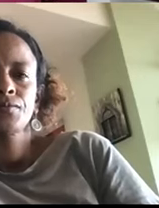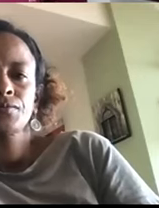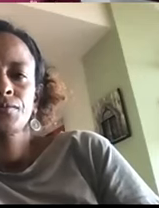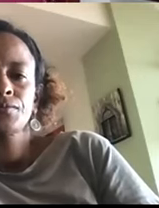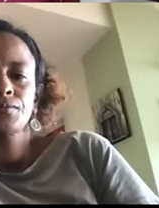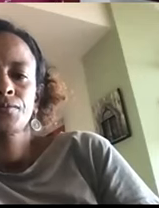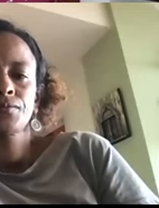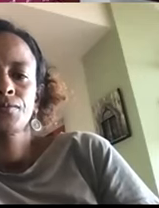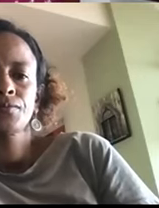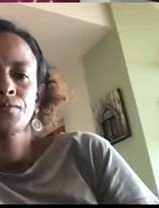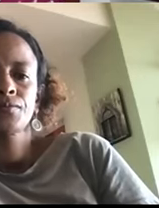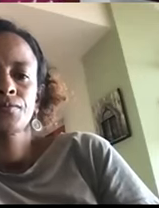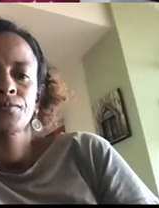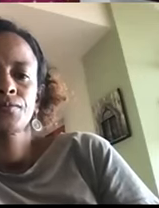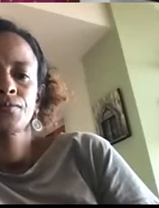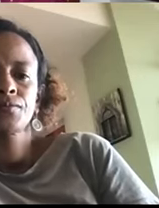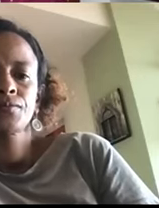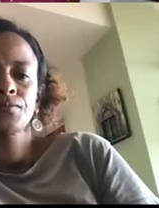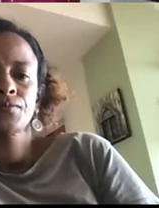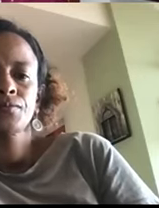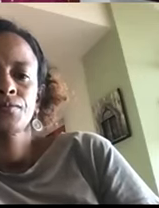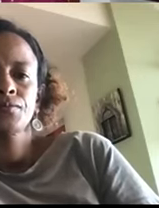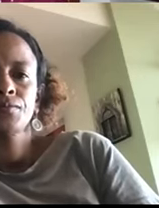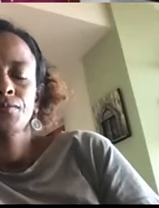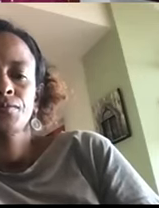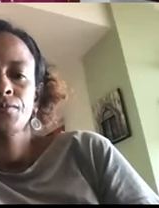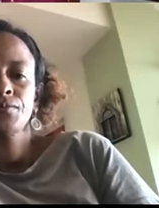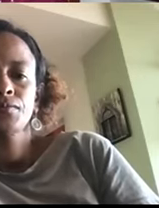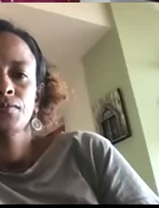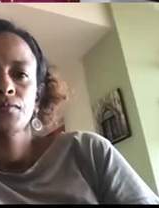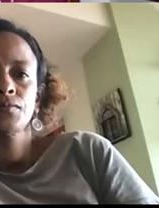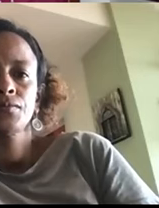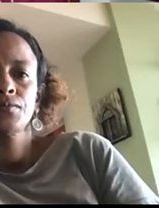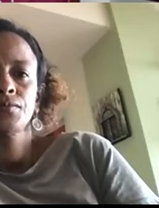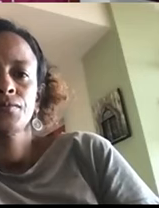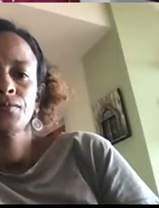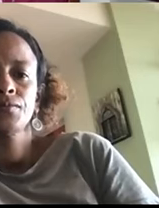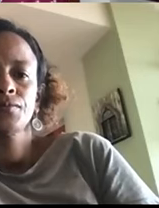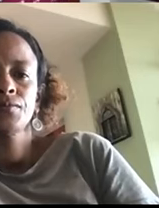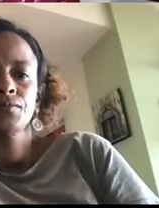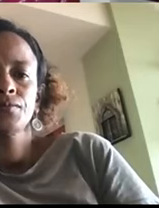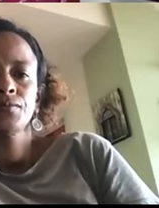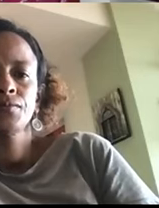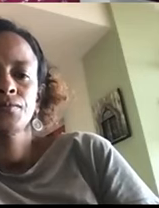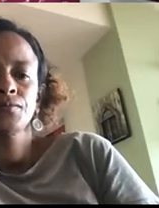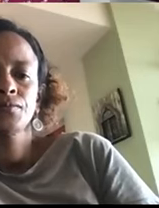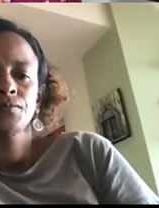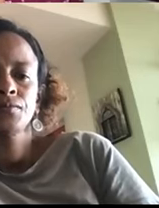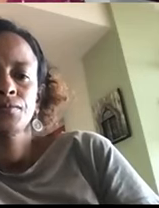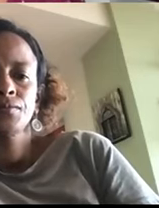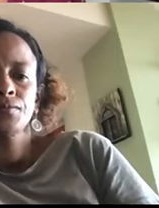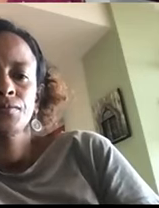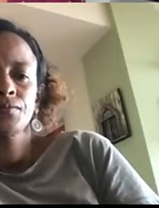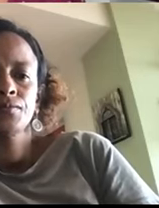let's share it properly. And all we're talking about, you know, other things is, it's a byproduct. Yeah, that is really,